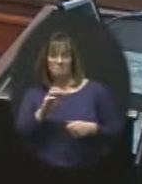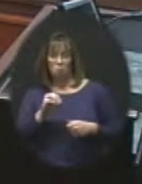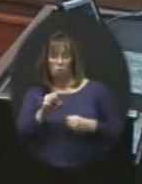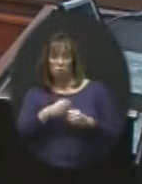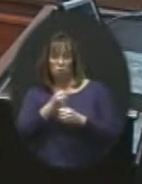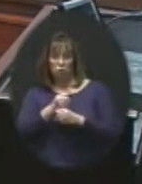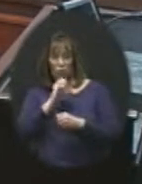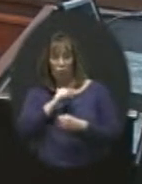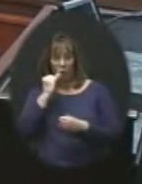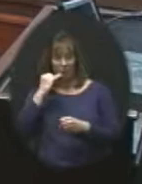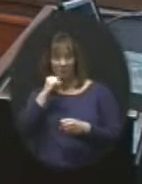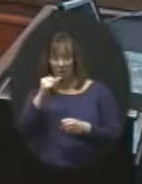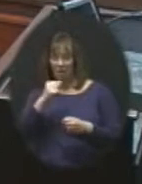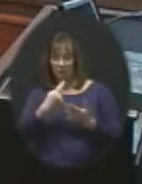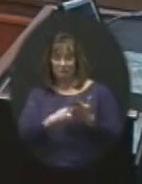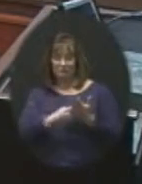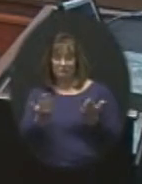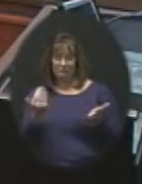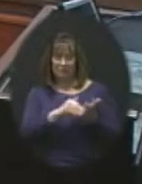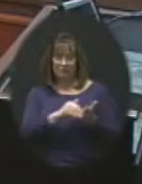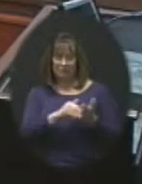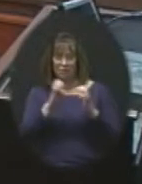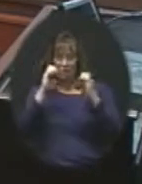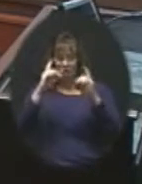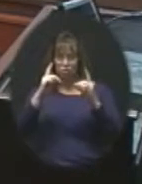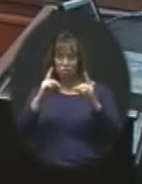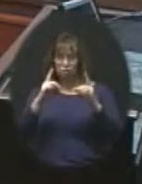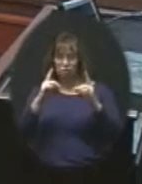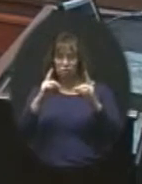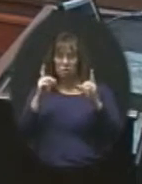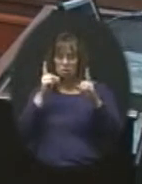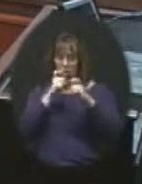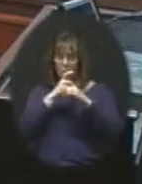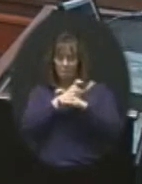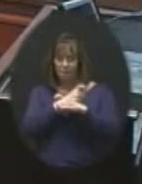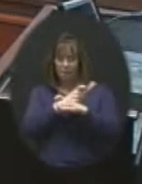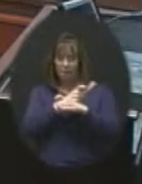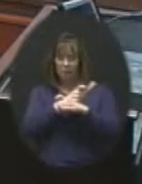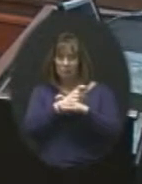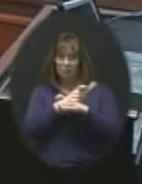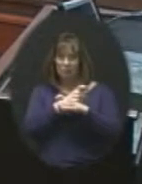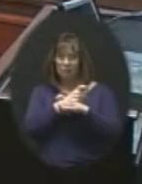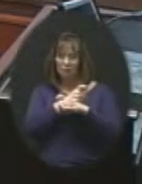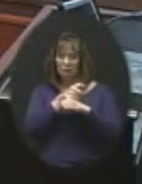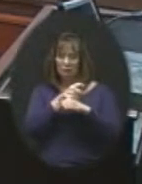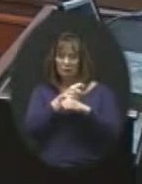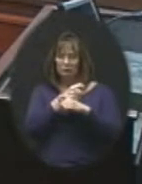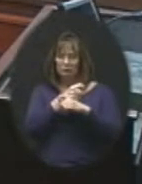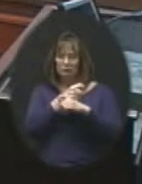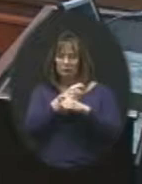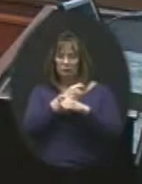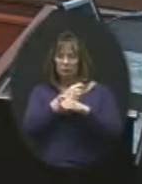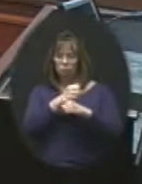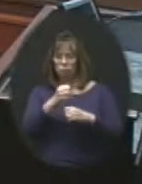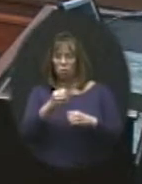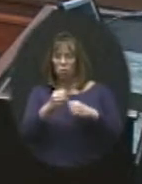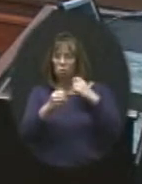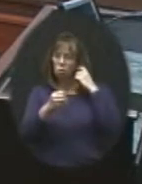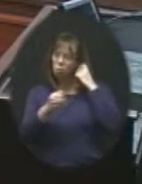if they haven't been revisited. You know, education is a complicated endeavor. And so